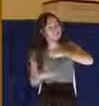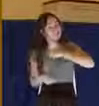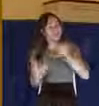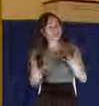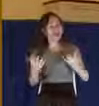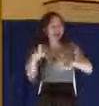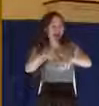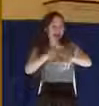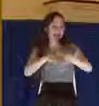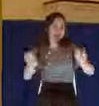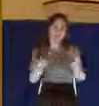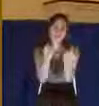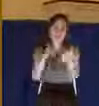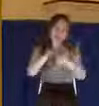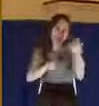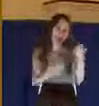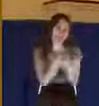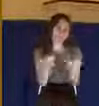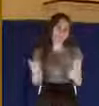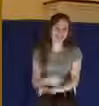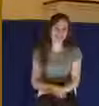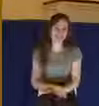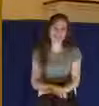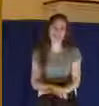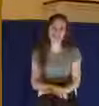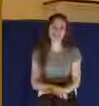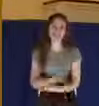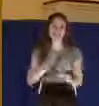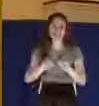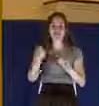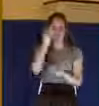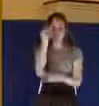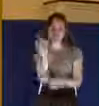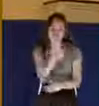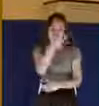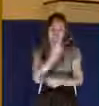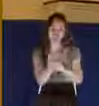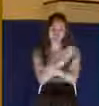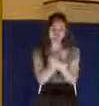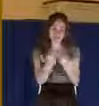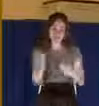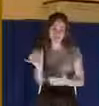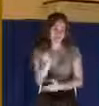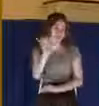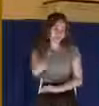to do many things. But I want to tell you, God uses things like that.